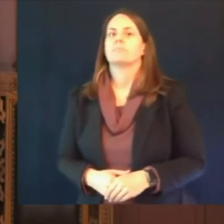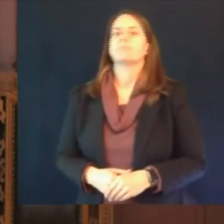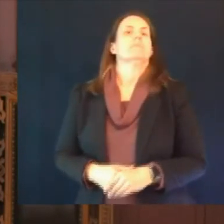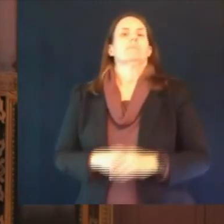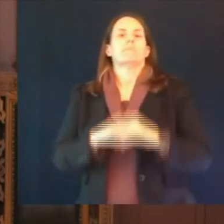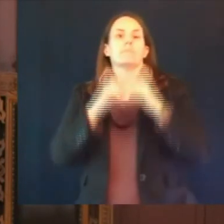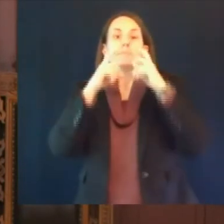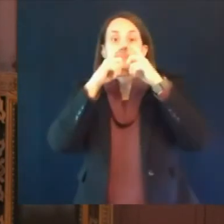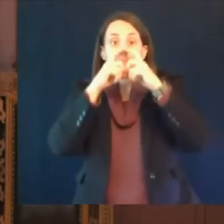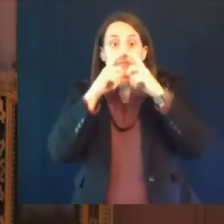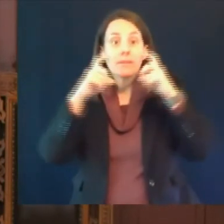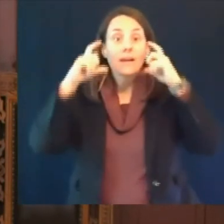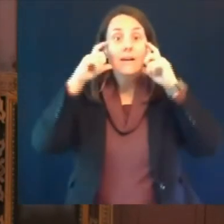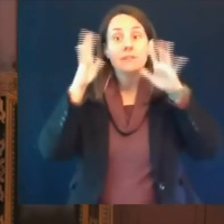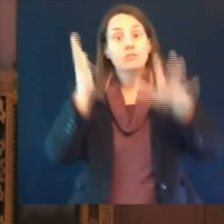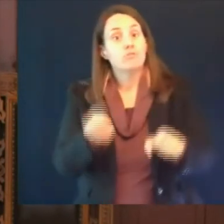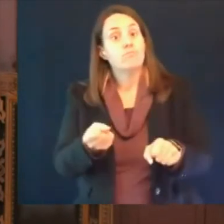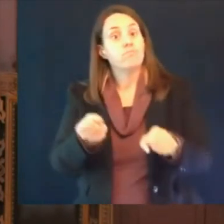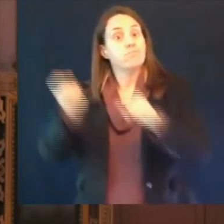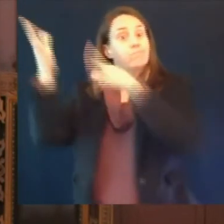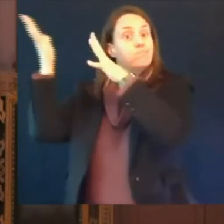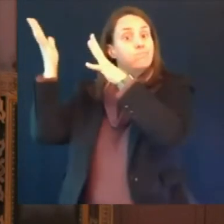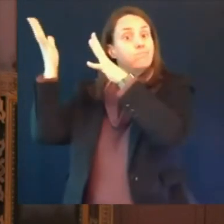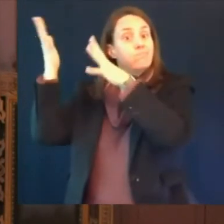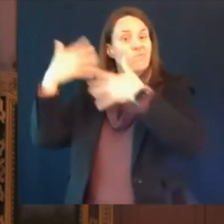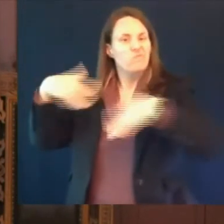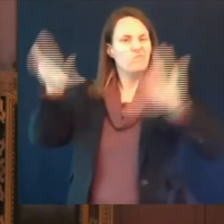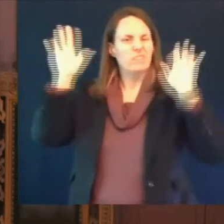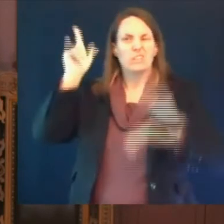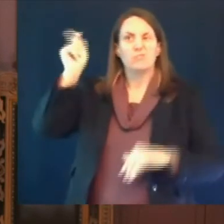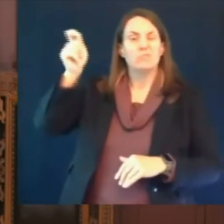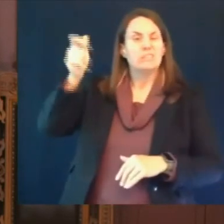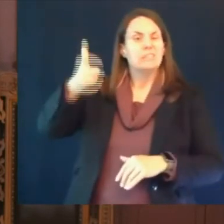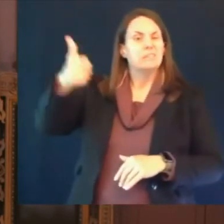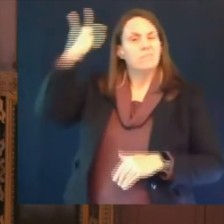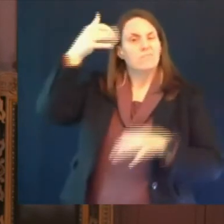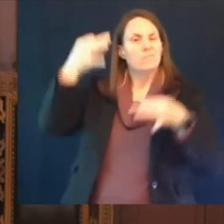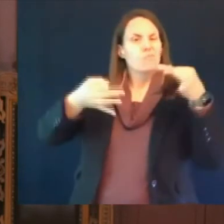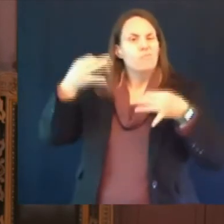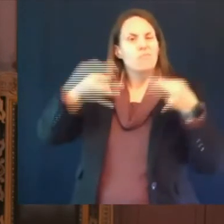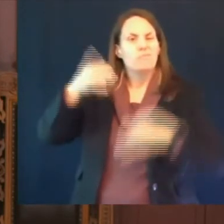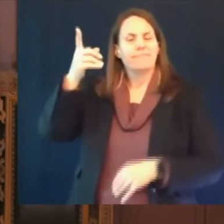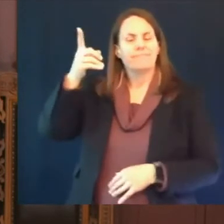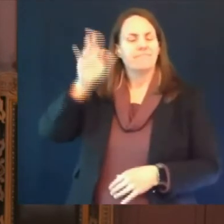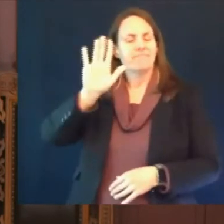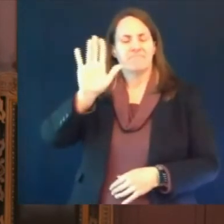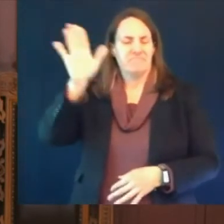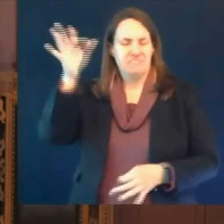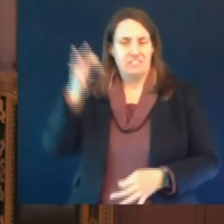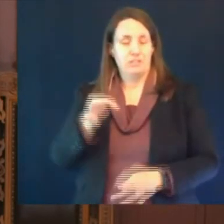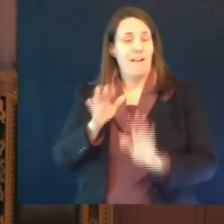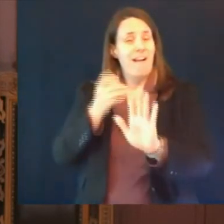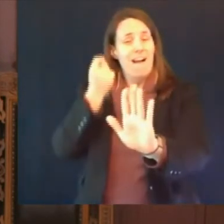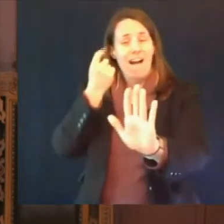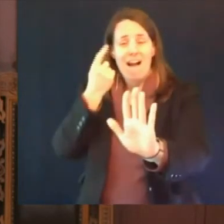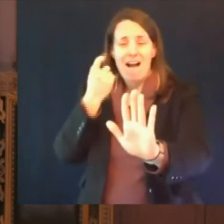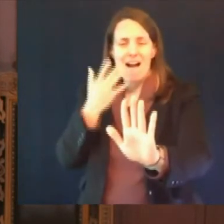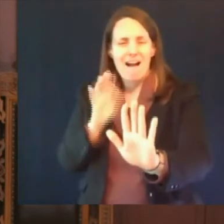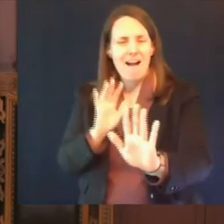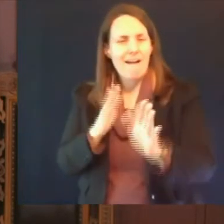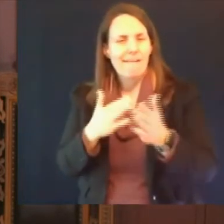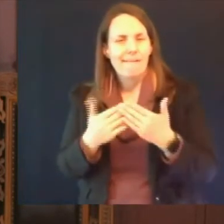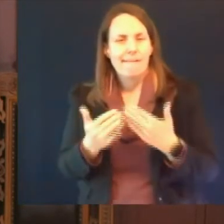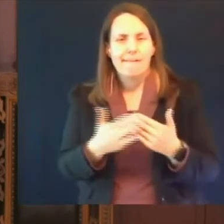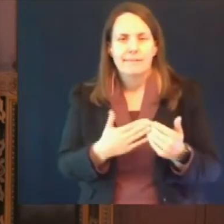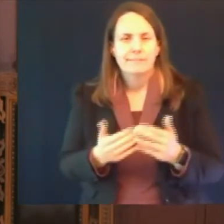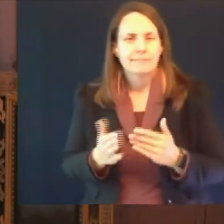far as requiring it uh i encourage all i mentioned it i mentioned that i was talking with some students this week